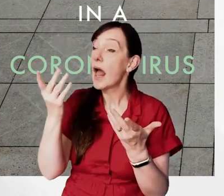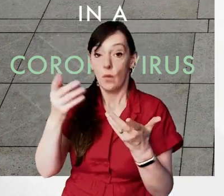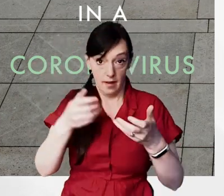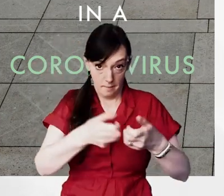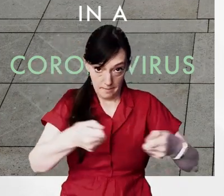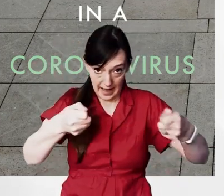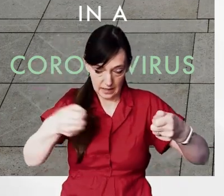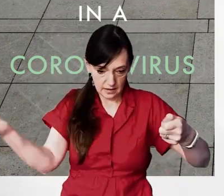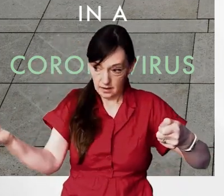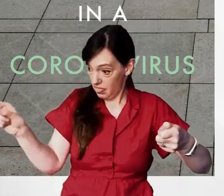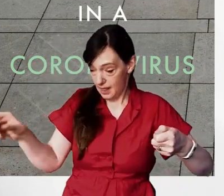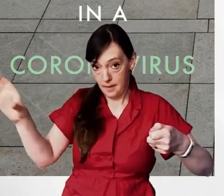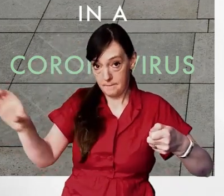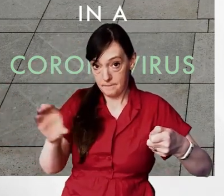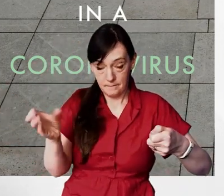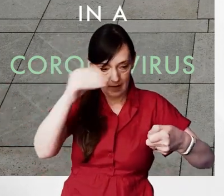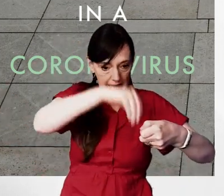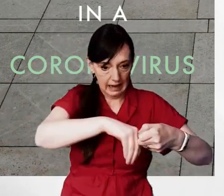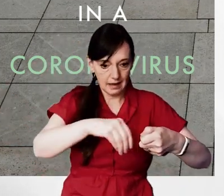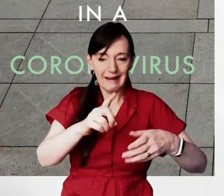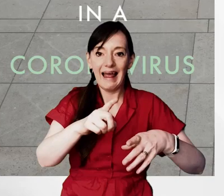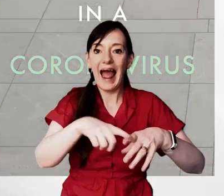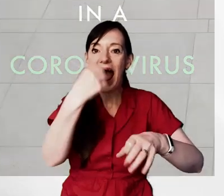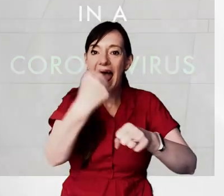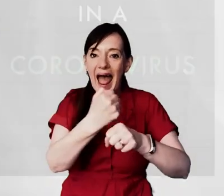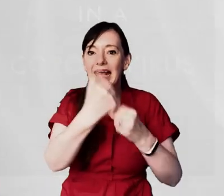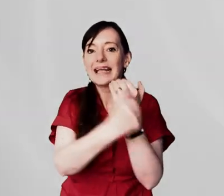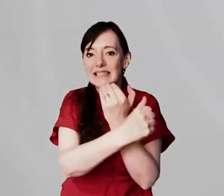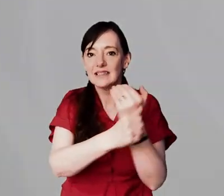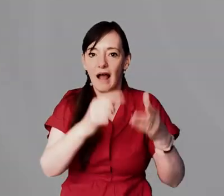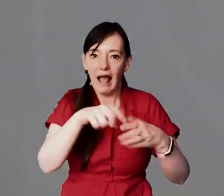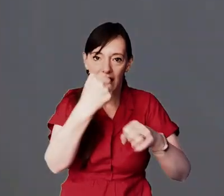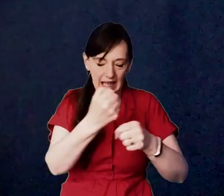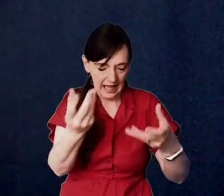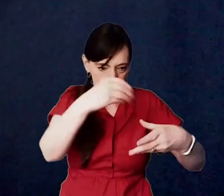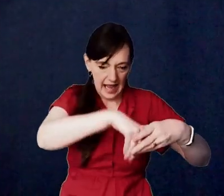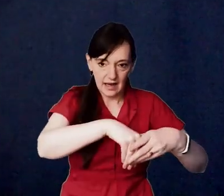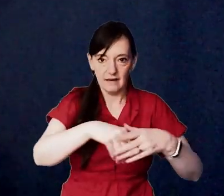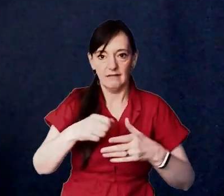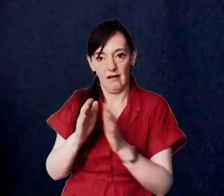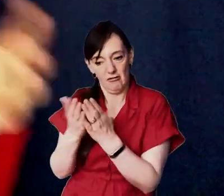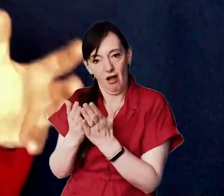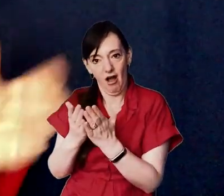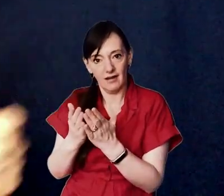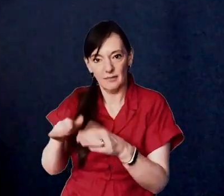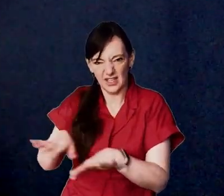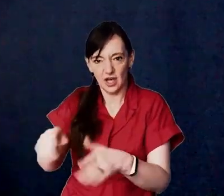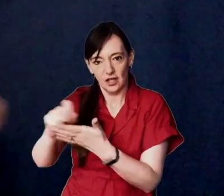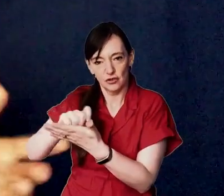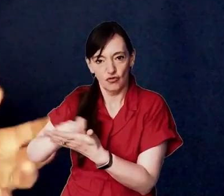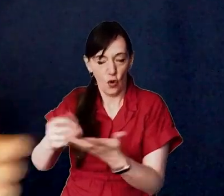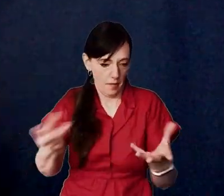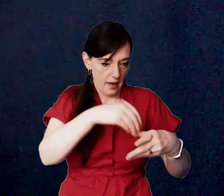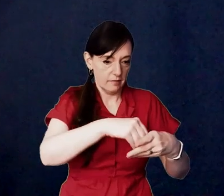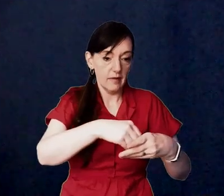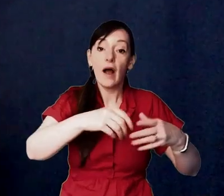with a with an easter egg and a little hand-drawn card my kids had drawn and we delivered those gift bags to houses around our neighborhood some houses